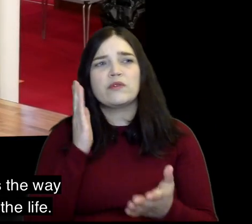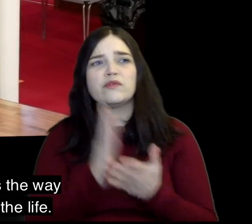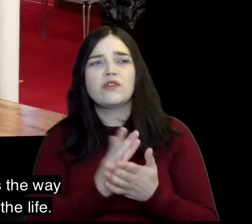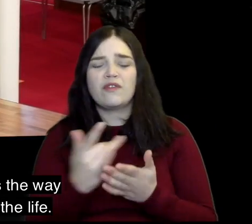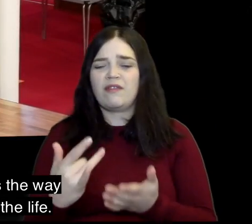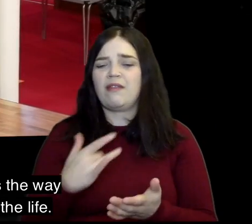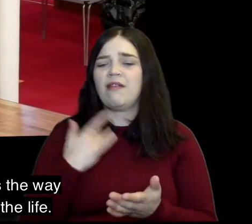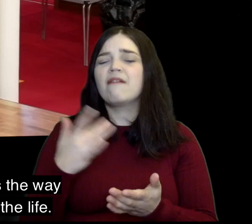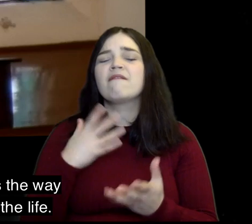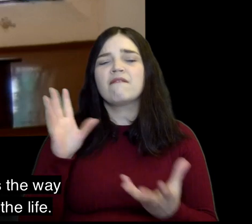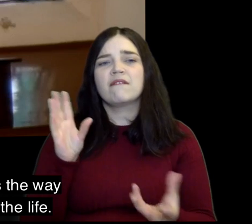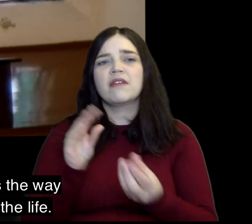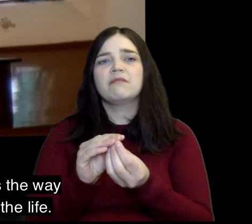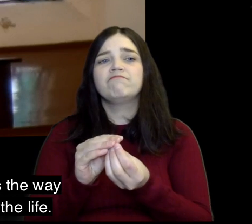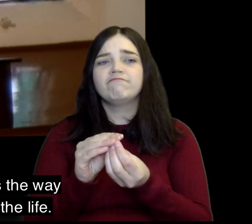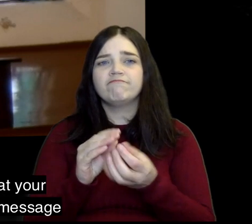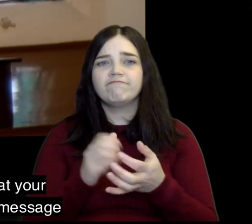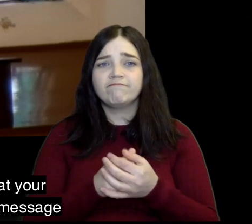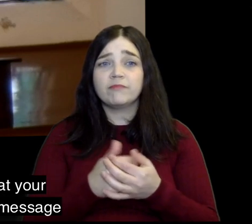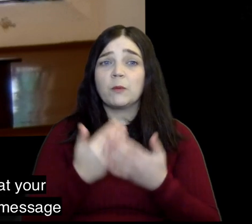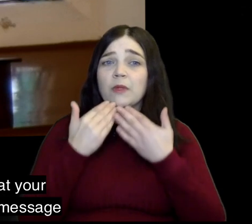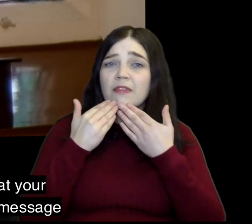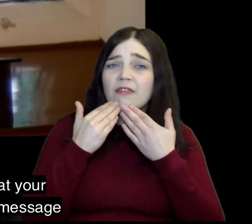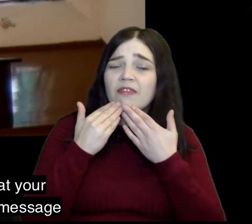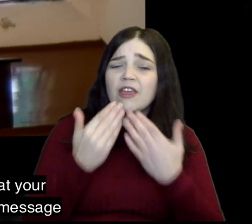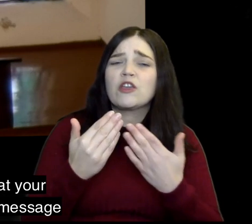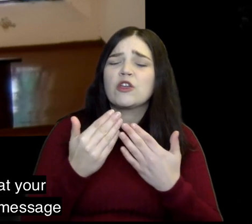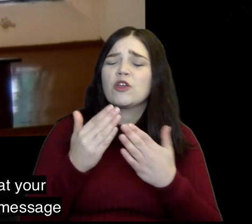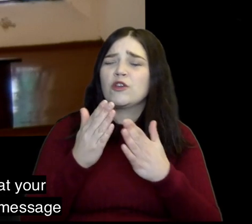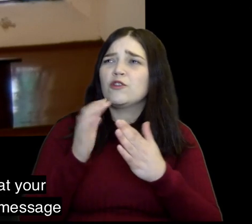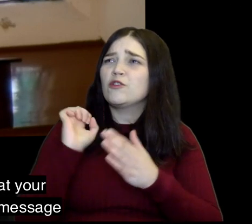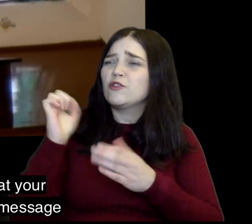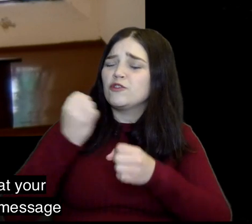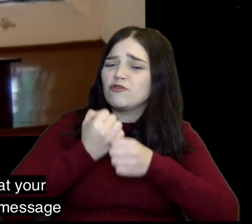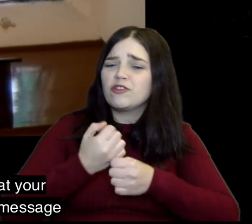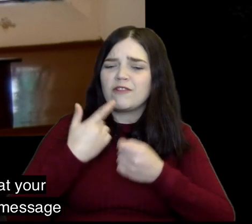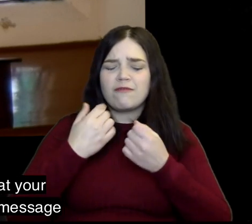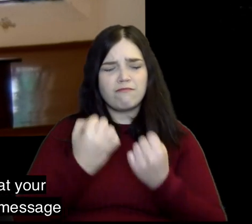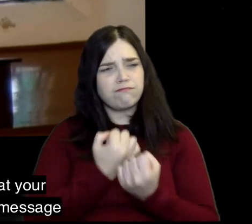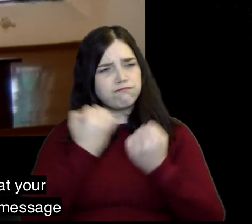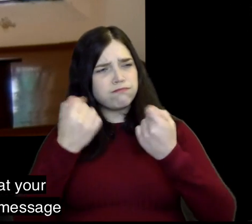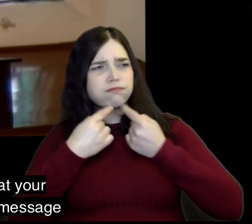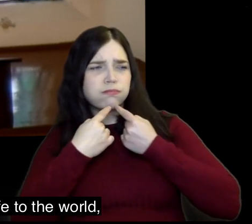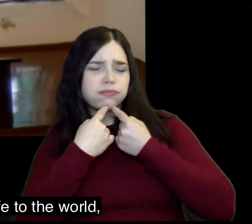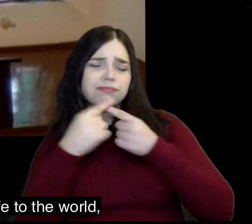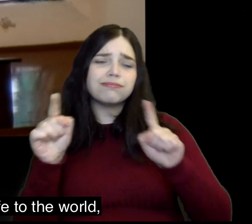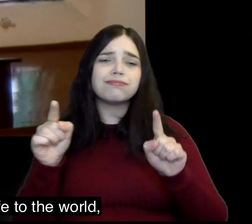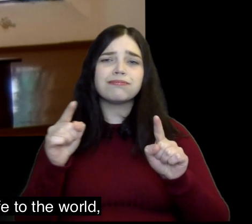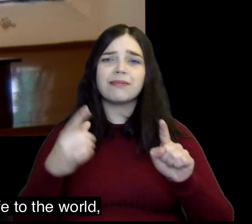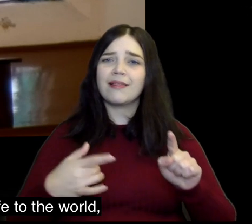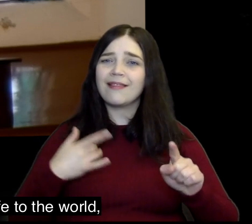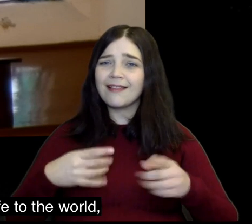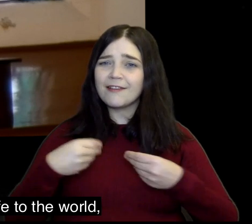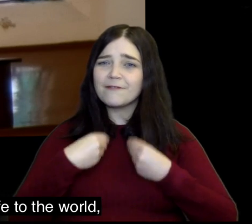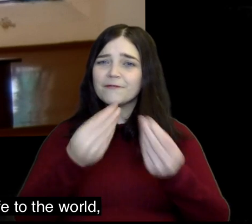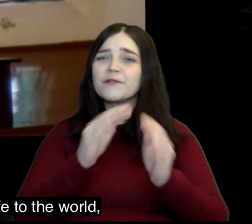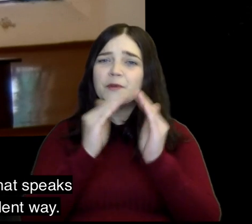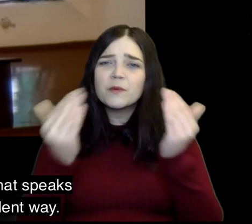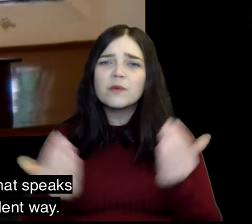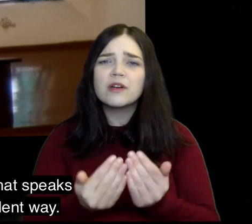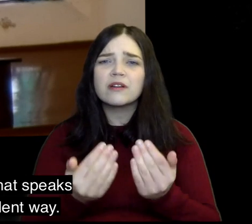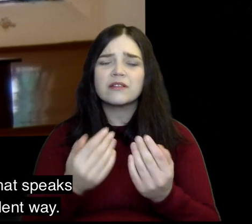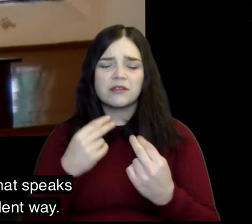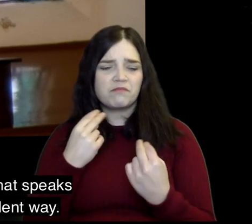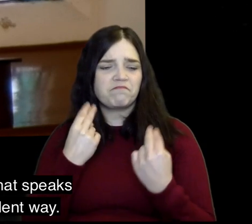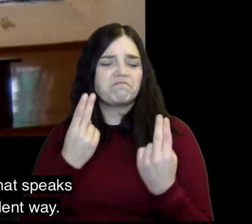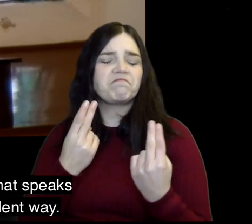for Jesus Christ is the way and the truth and the life we thank you that your church has a bold message